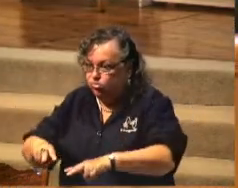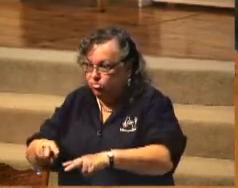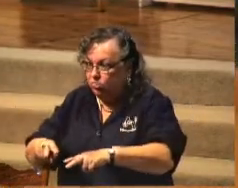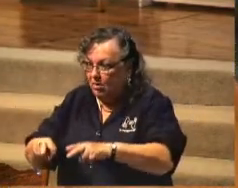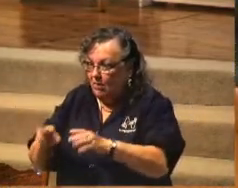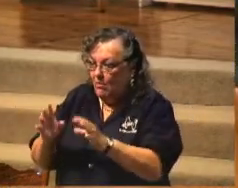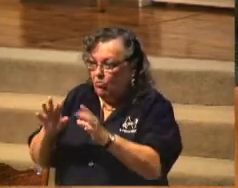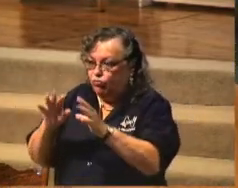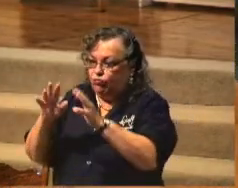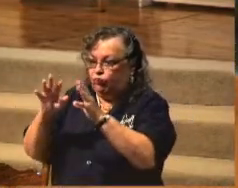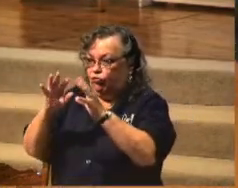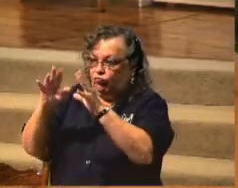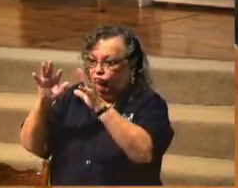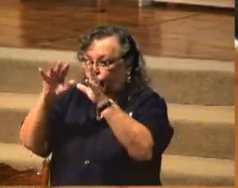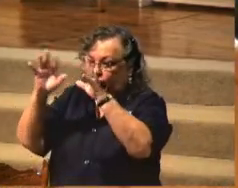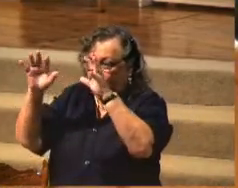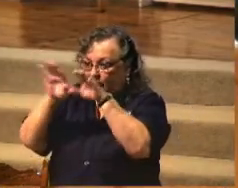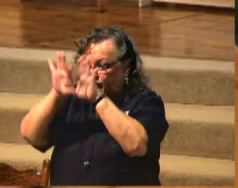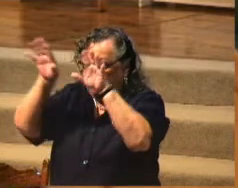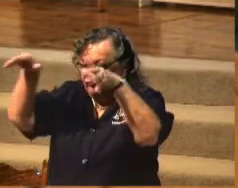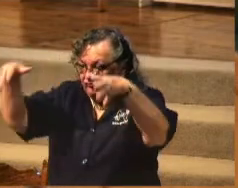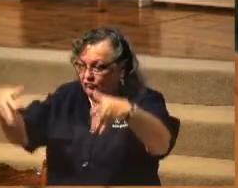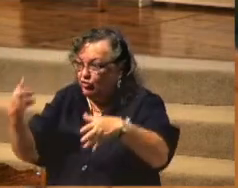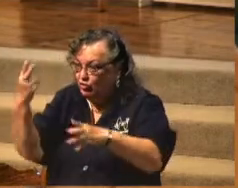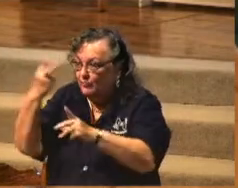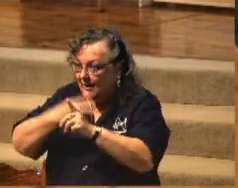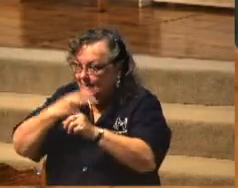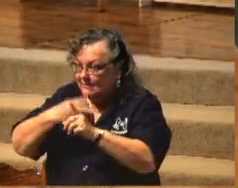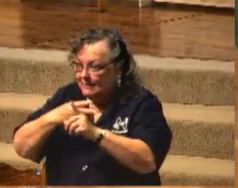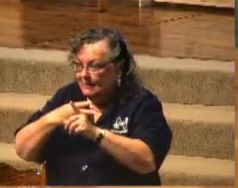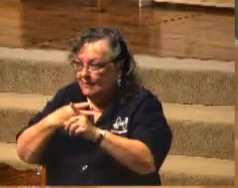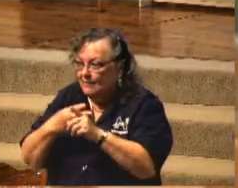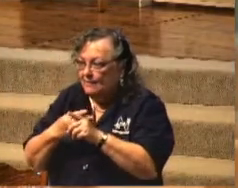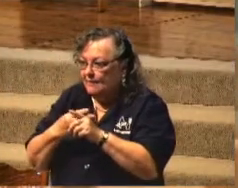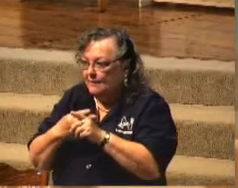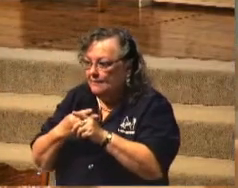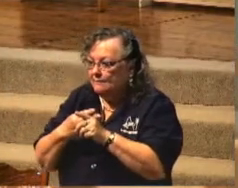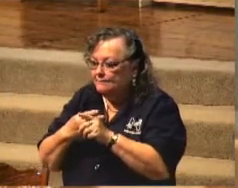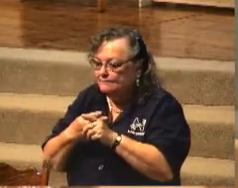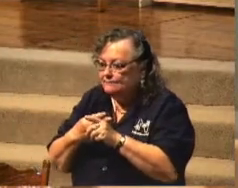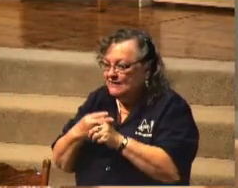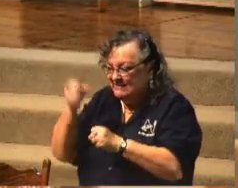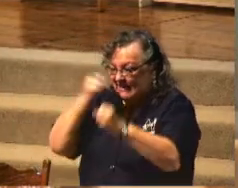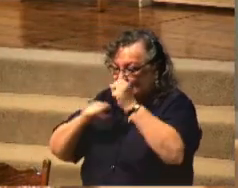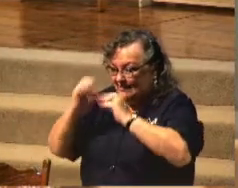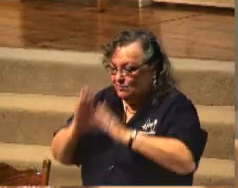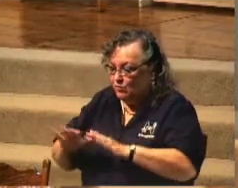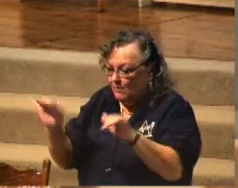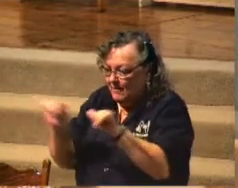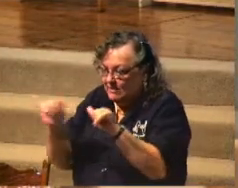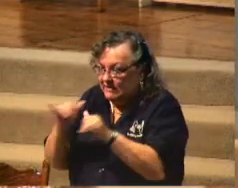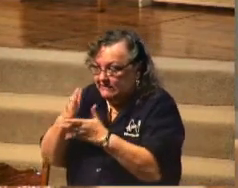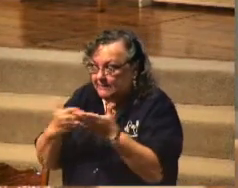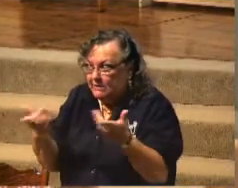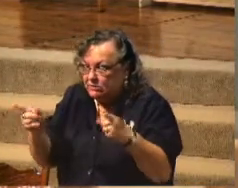earthquakes. For two months, geologists had been measuring this. And they said, something's coming. Something's coming very bad.